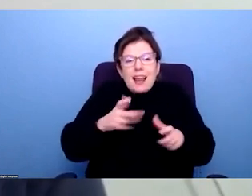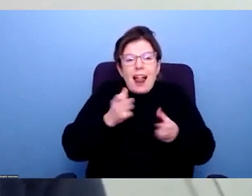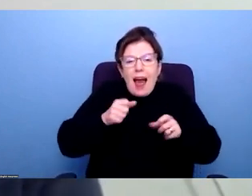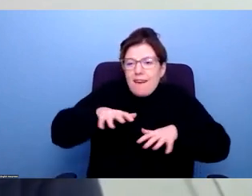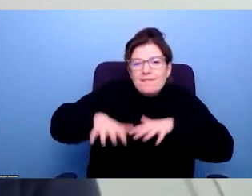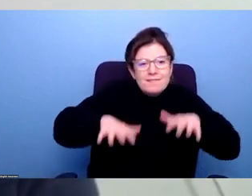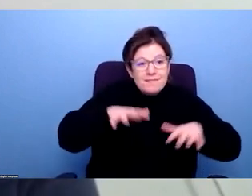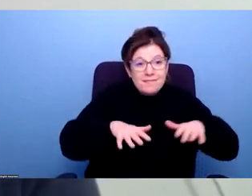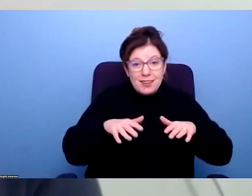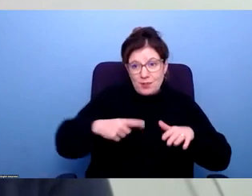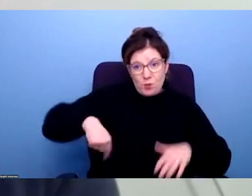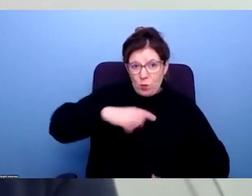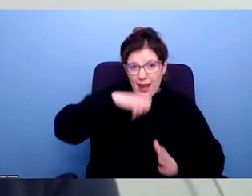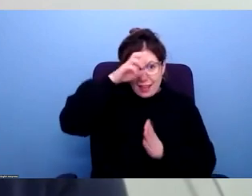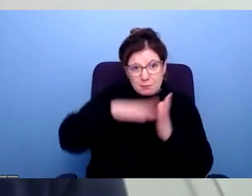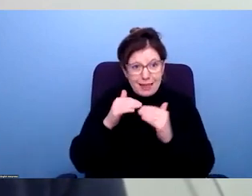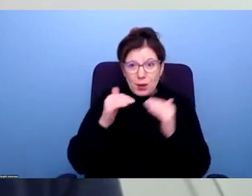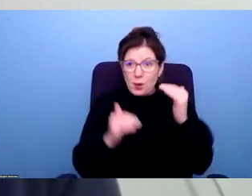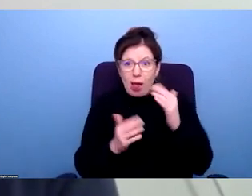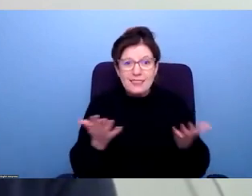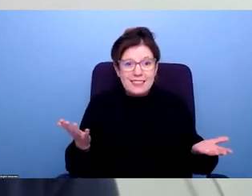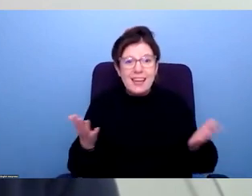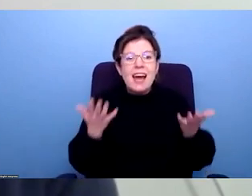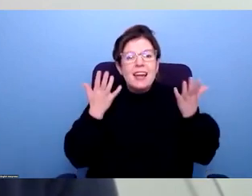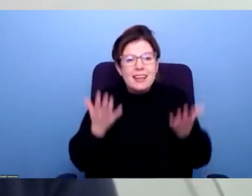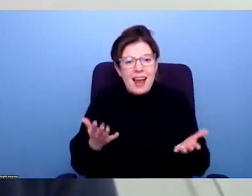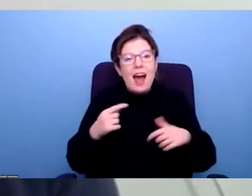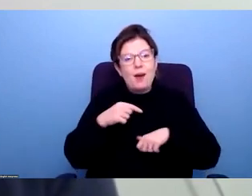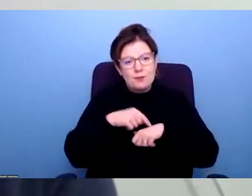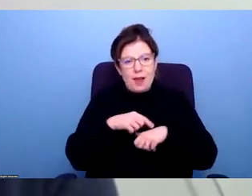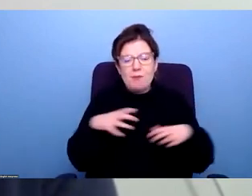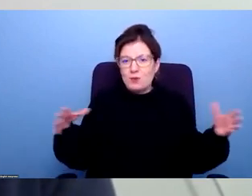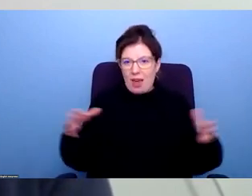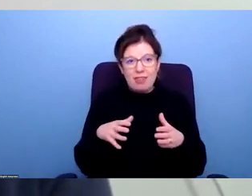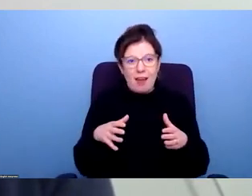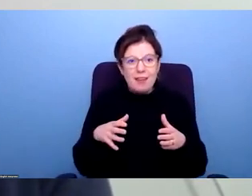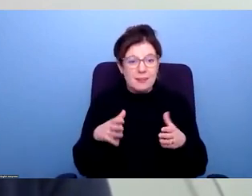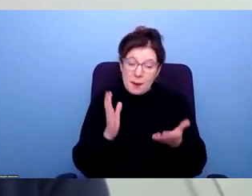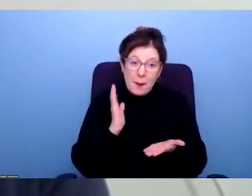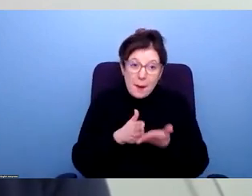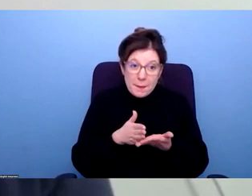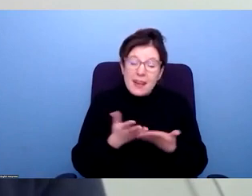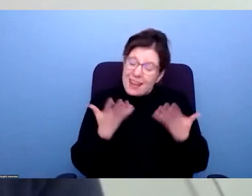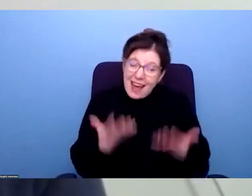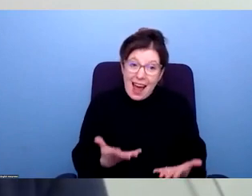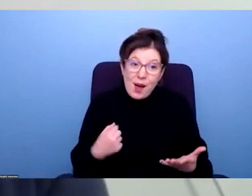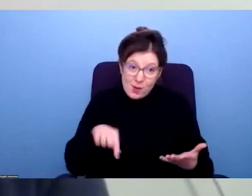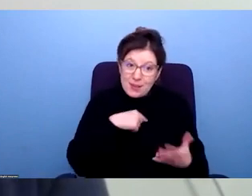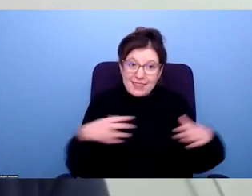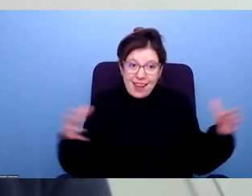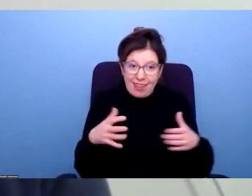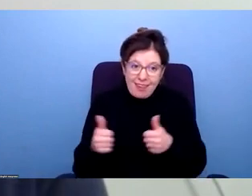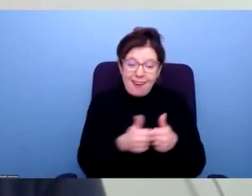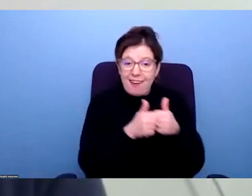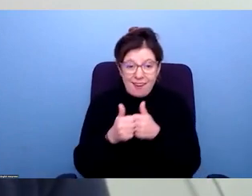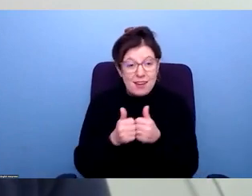the inequality that we experience, and the time is to come together at no greater time in my life now is the time that our organizations